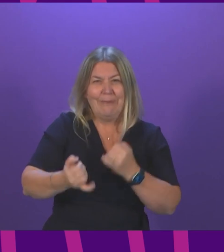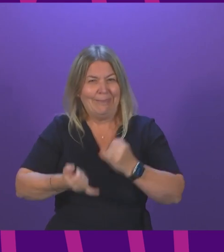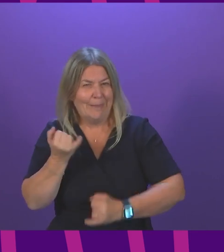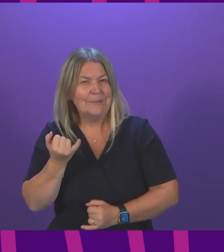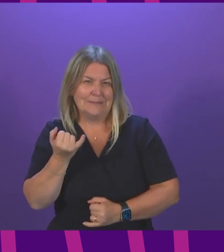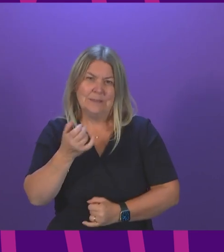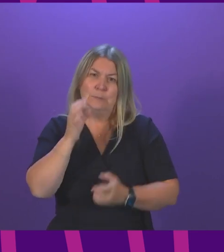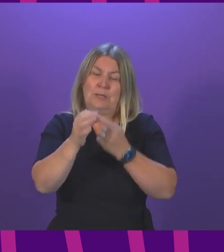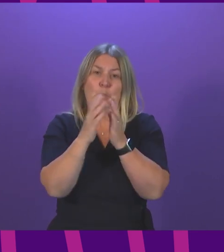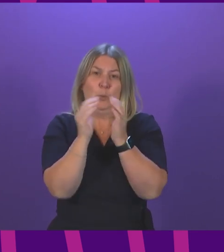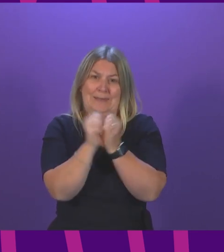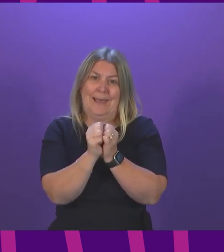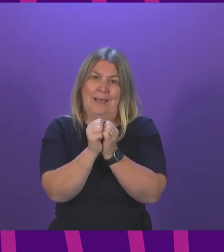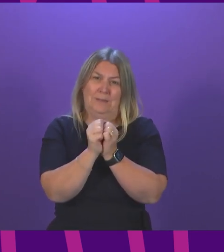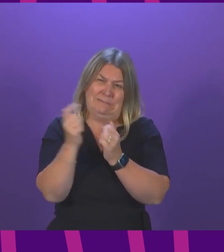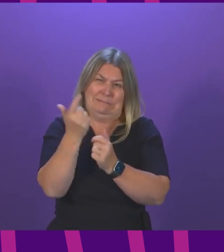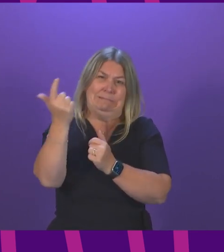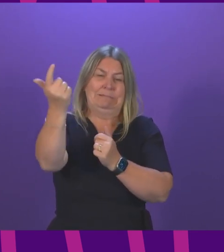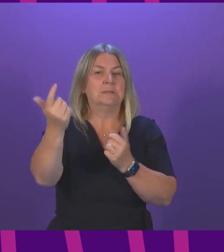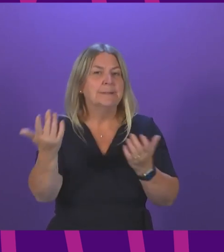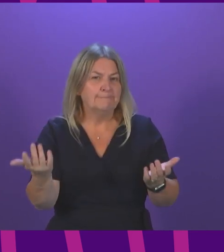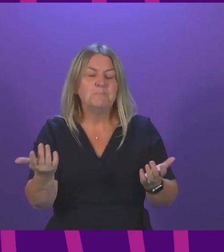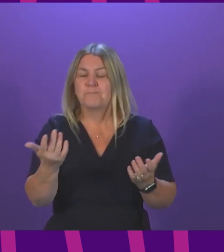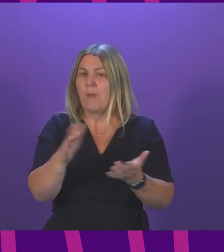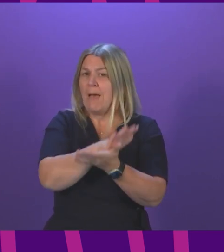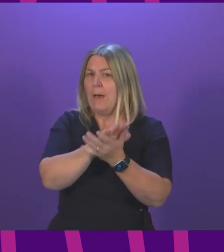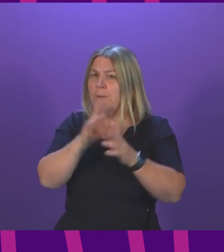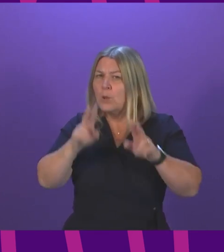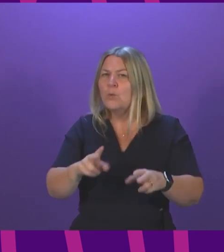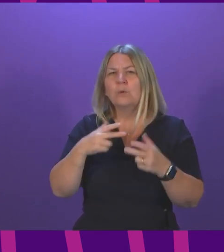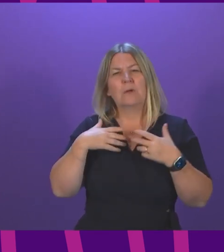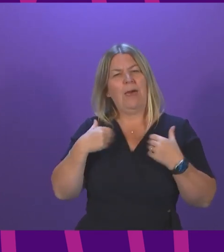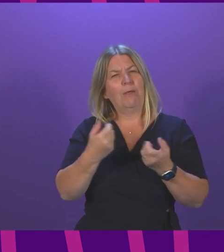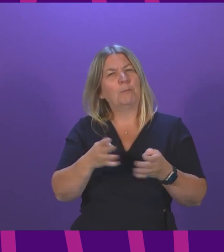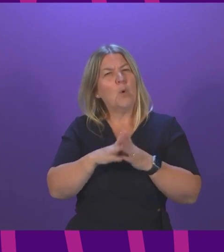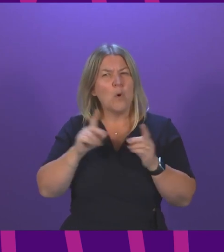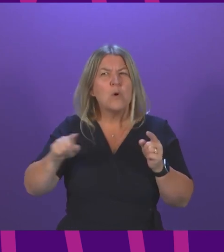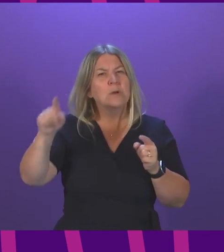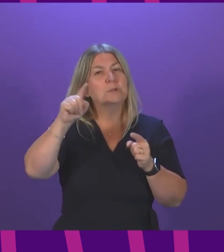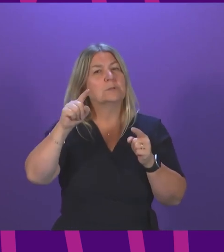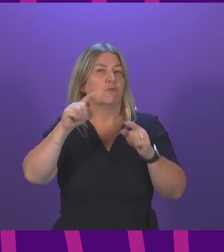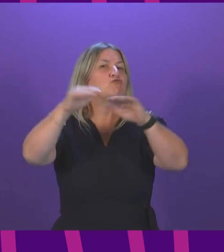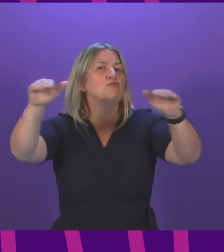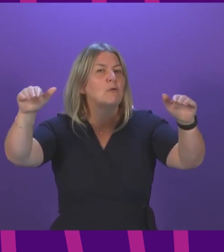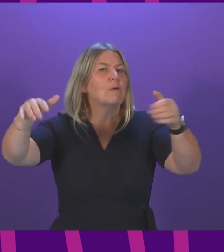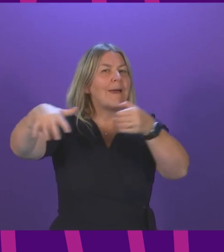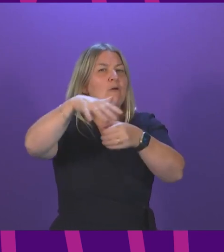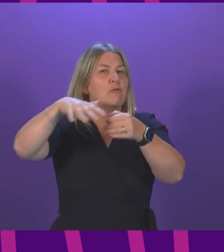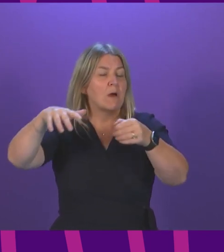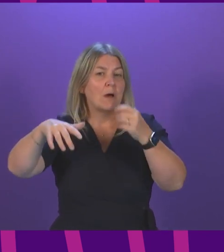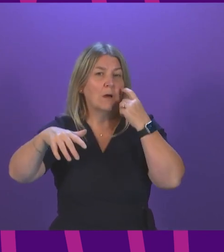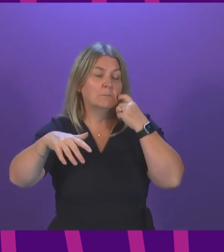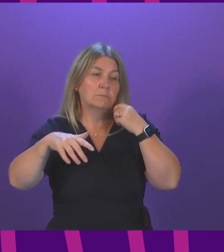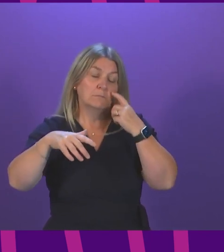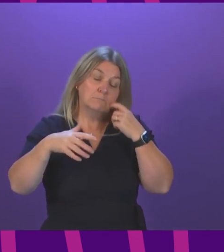be a much longer journey. So I'm more than happy to speak to the rural boards in particular about that issue. If there are cases, and I make this as a very open offer, if there are